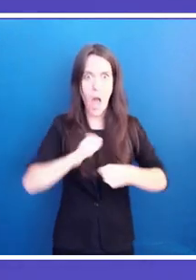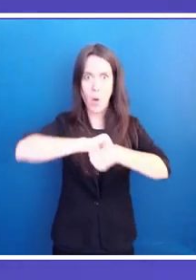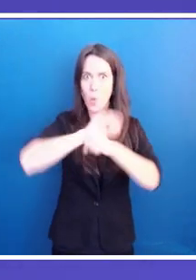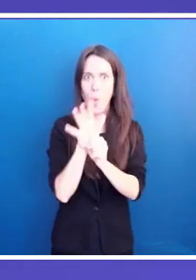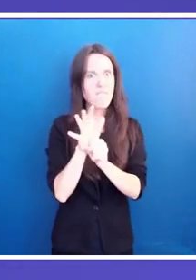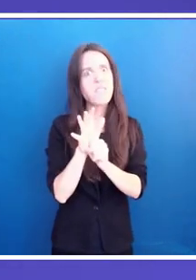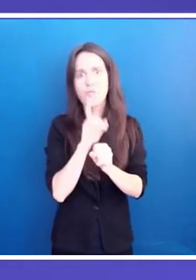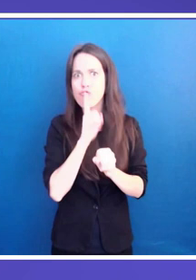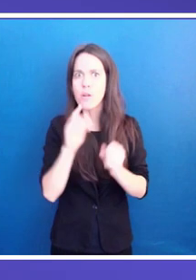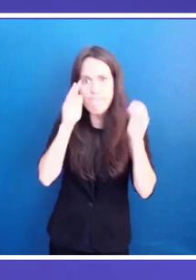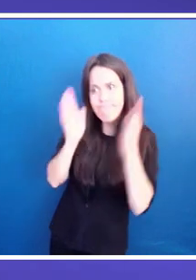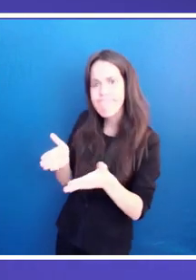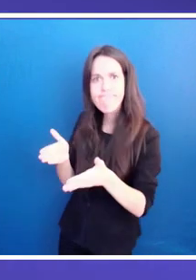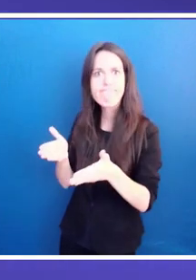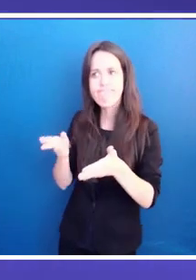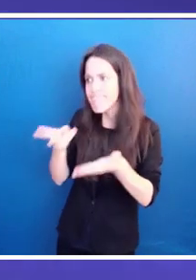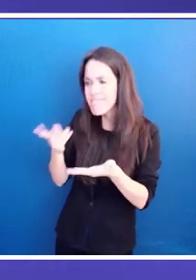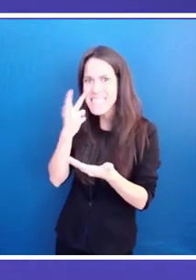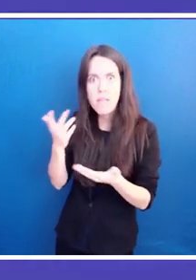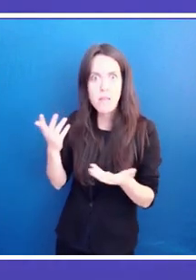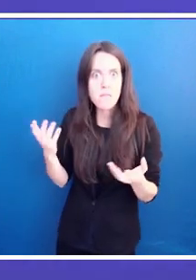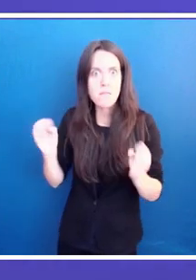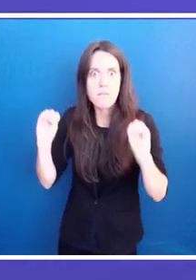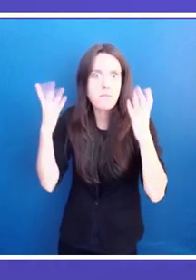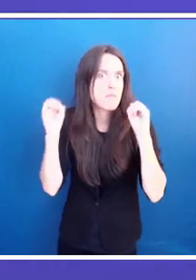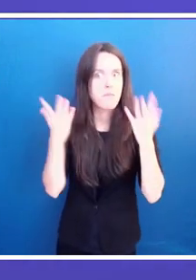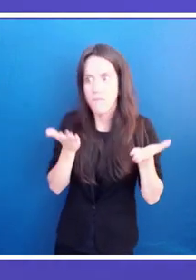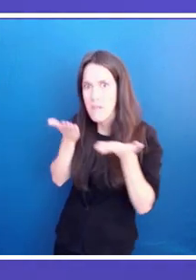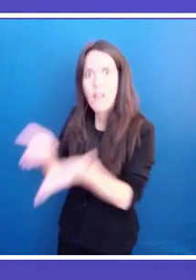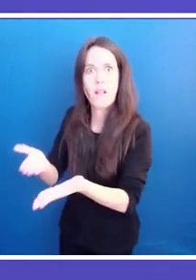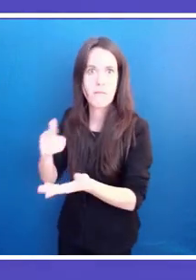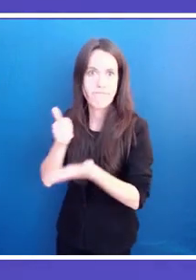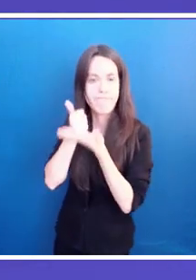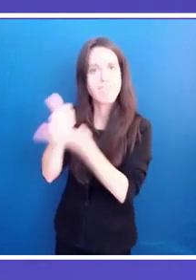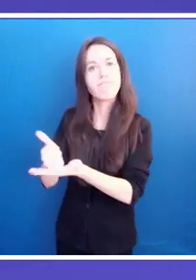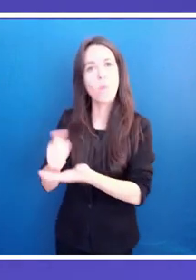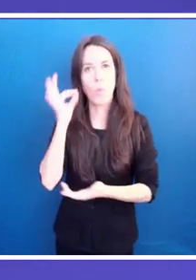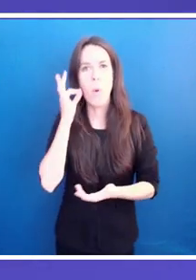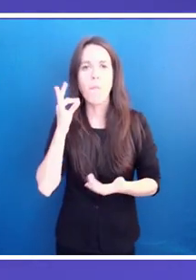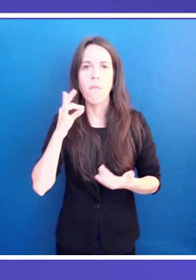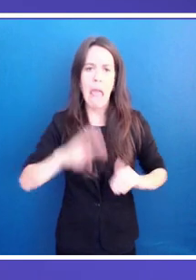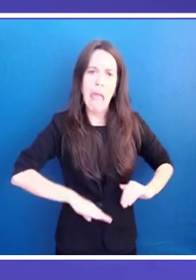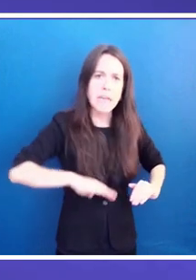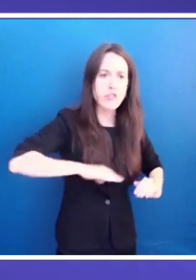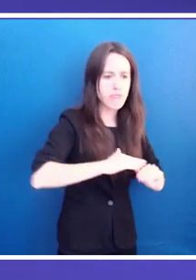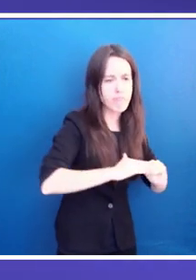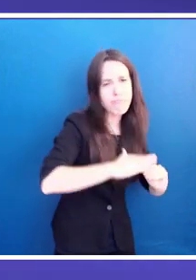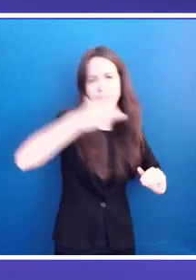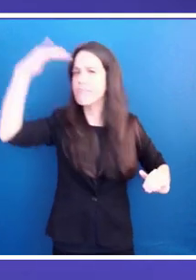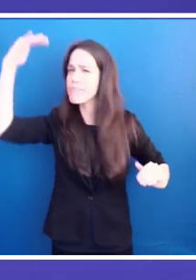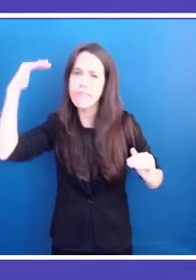urgent assistance for women from all age categories as well as